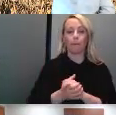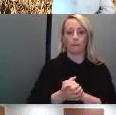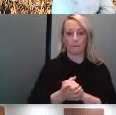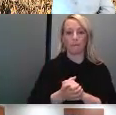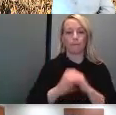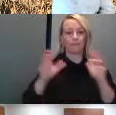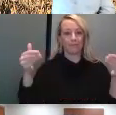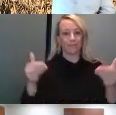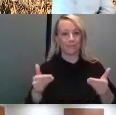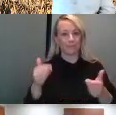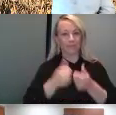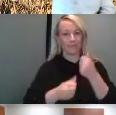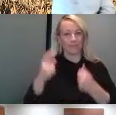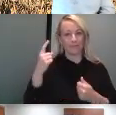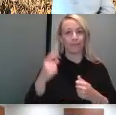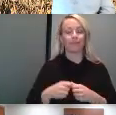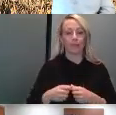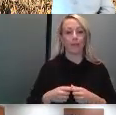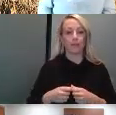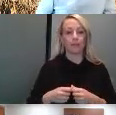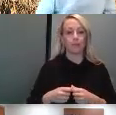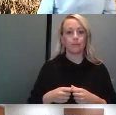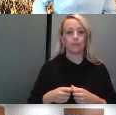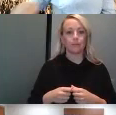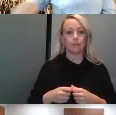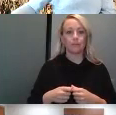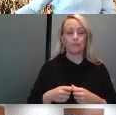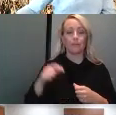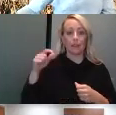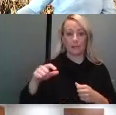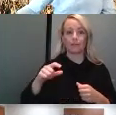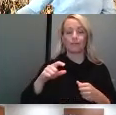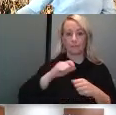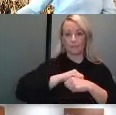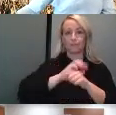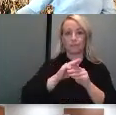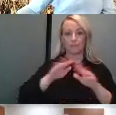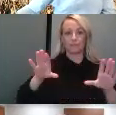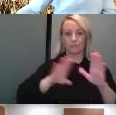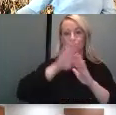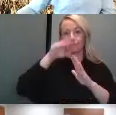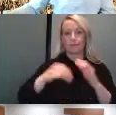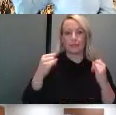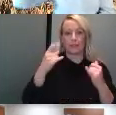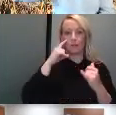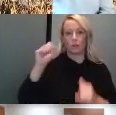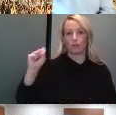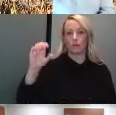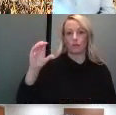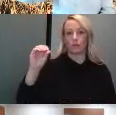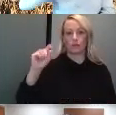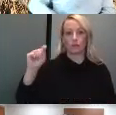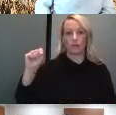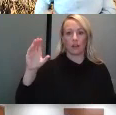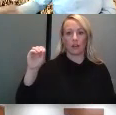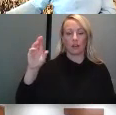Welcome, everybody. This is the epidemic curve updated today for Scott County. The curve